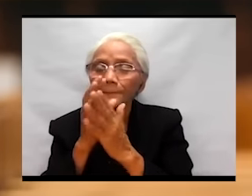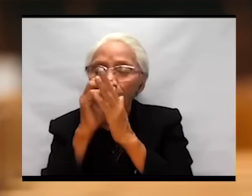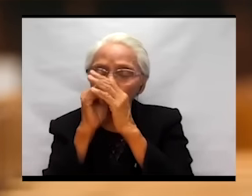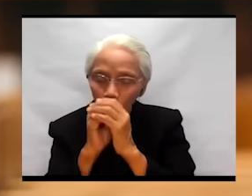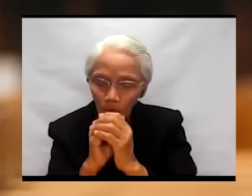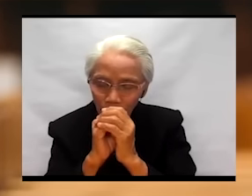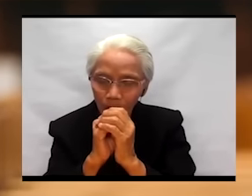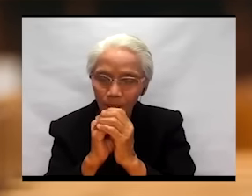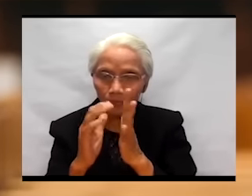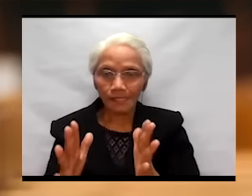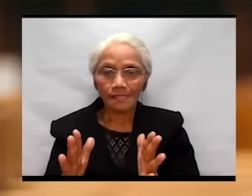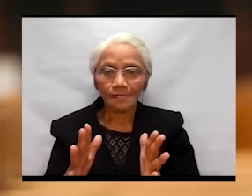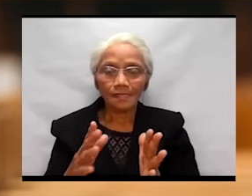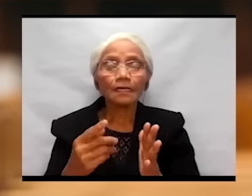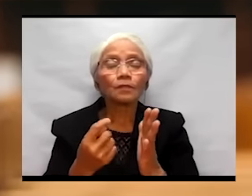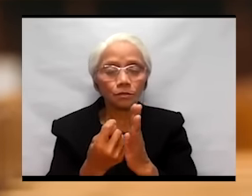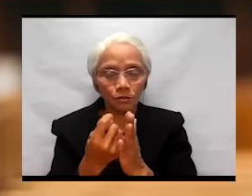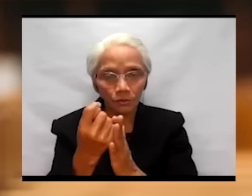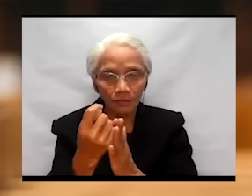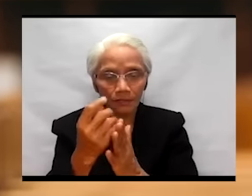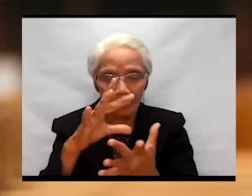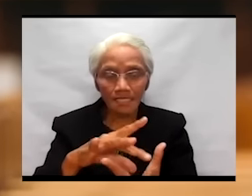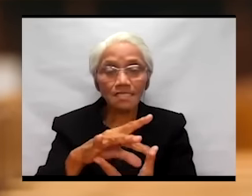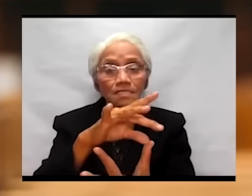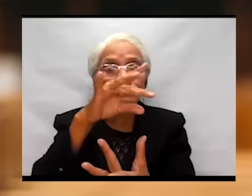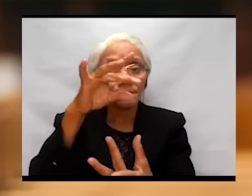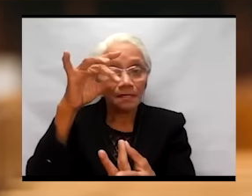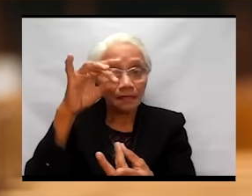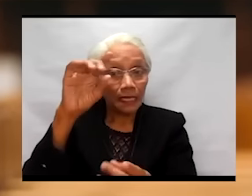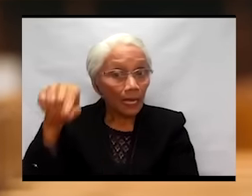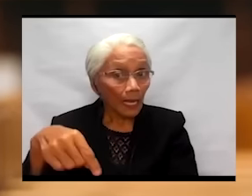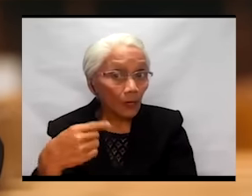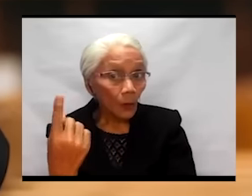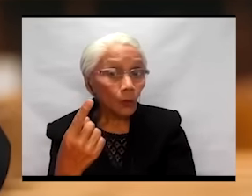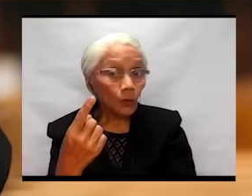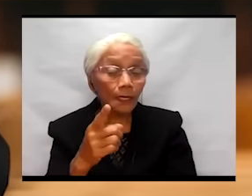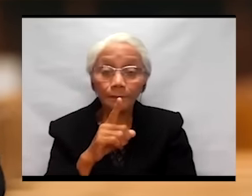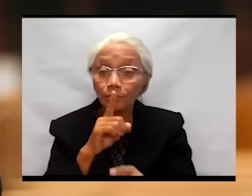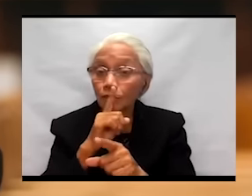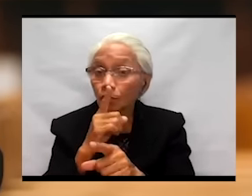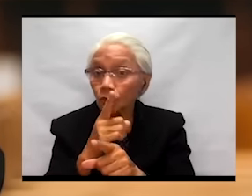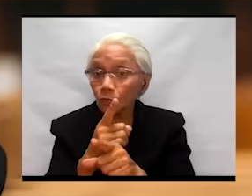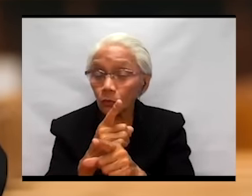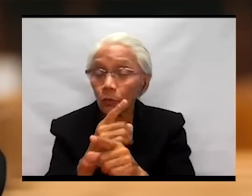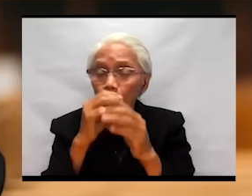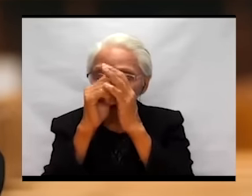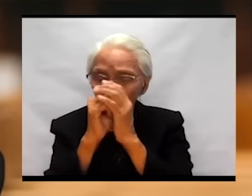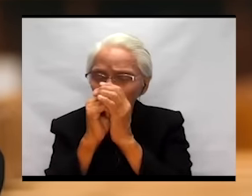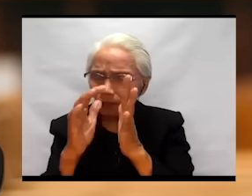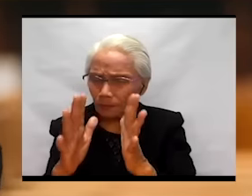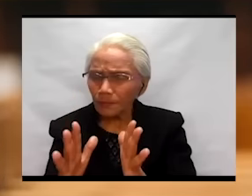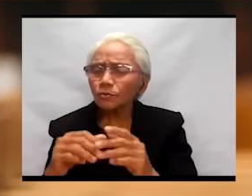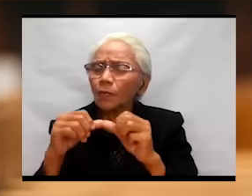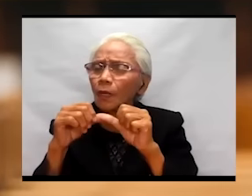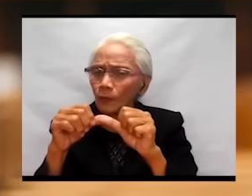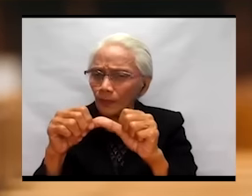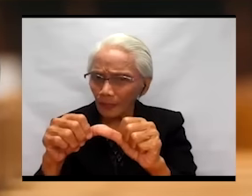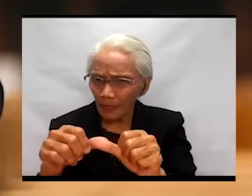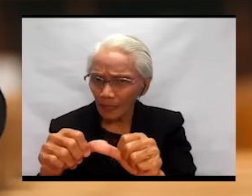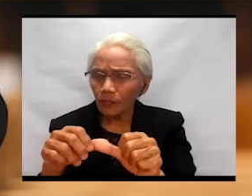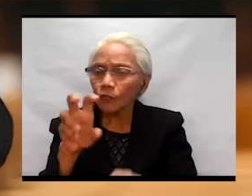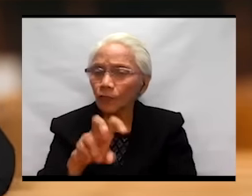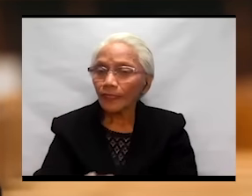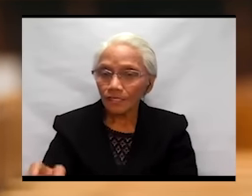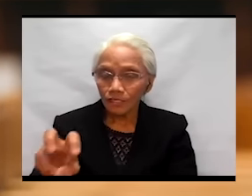and only true worshipers will continue the journey towards a